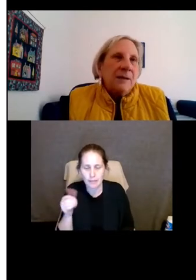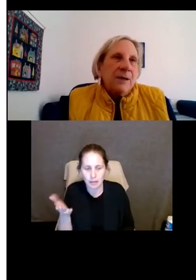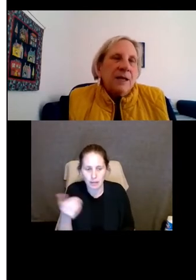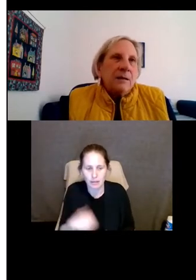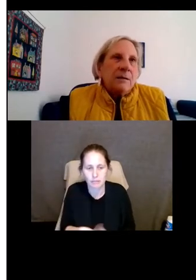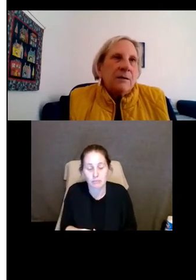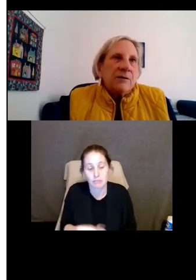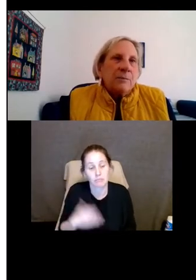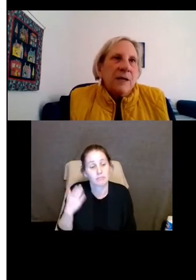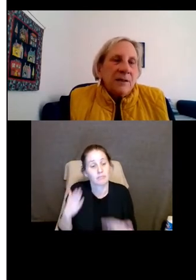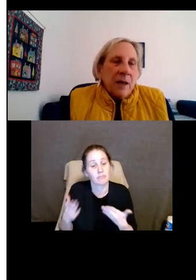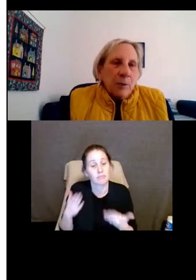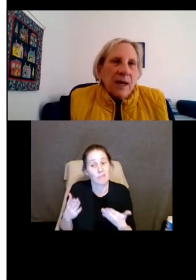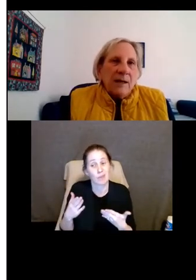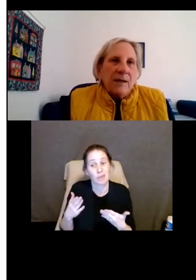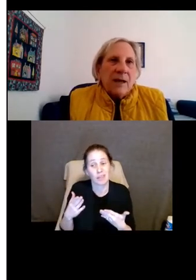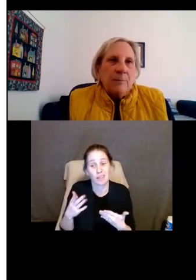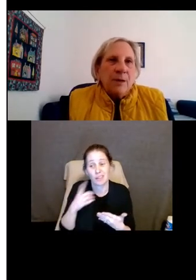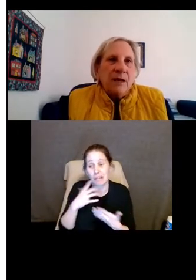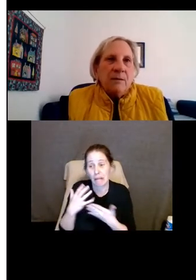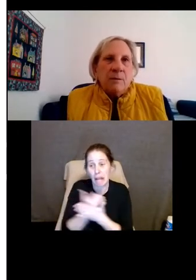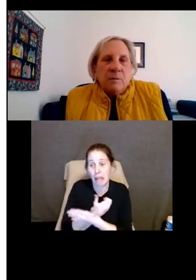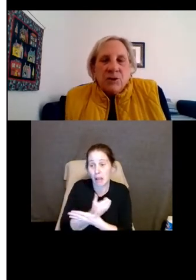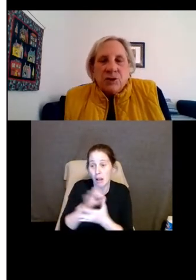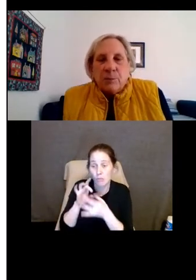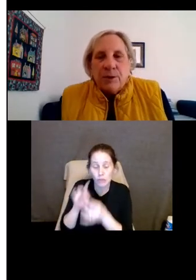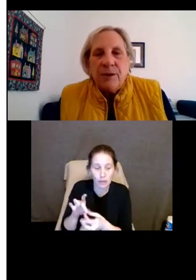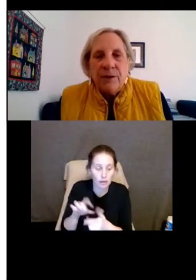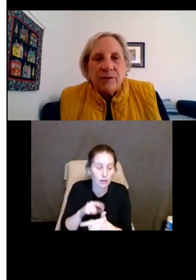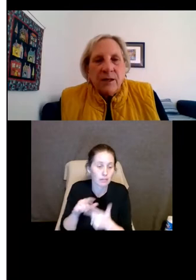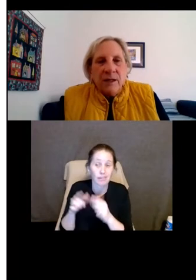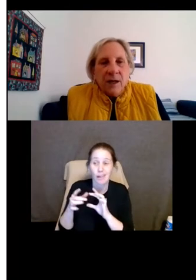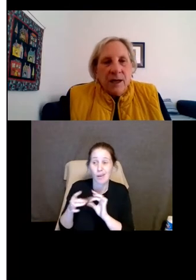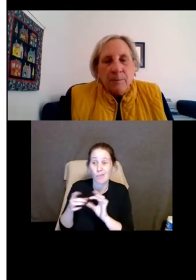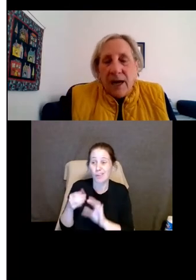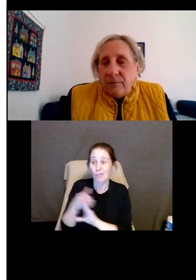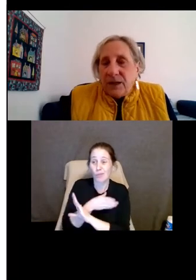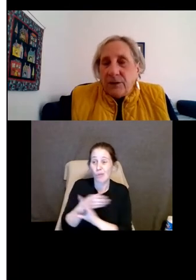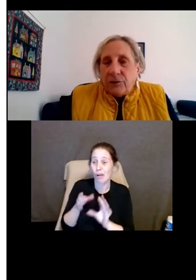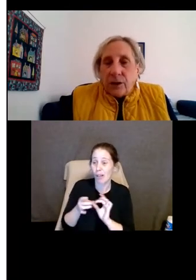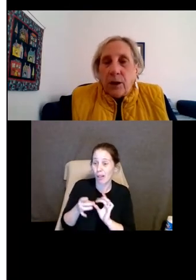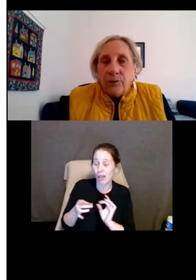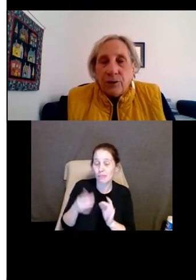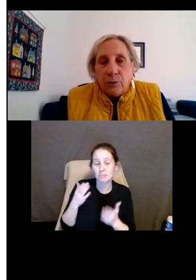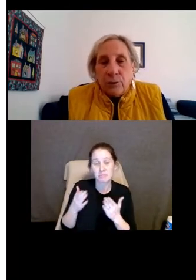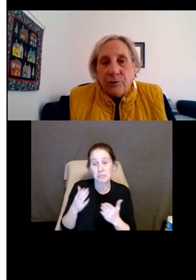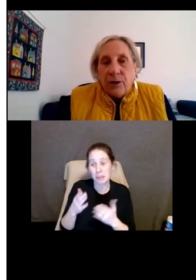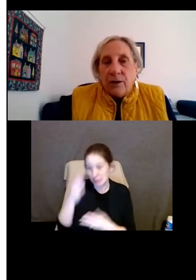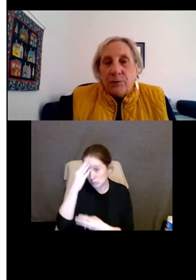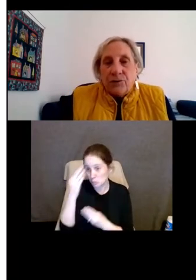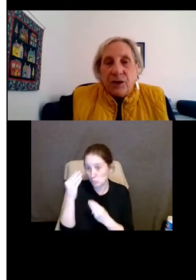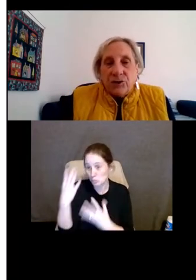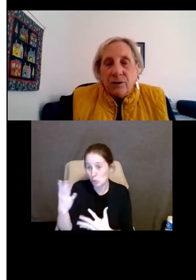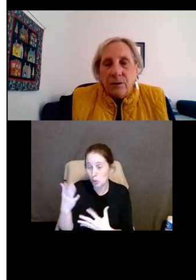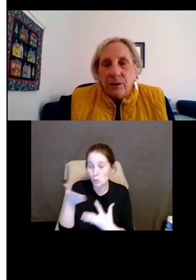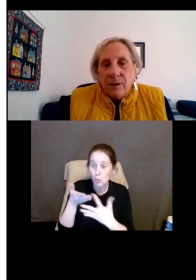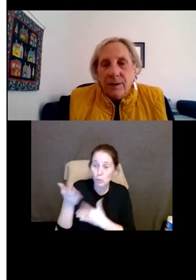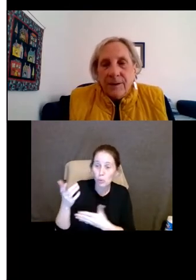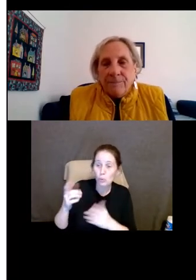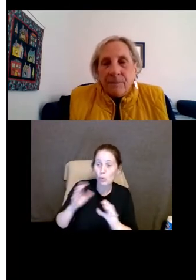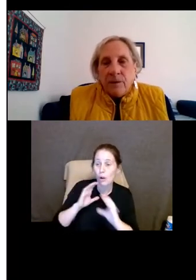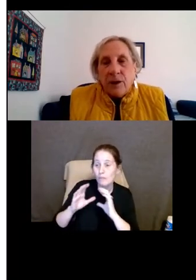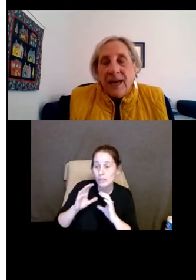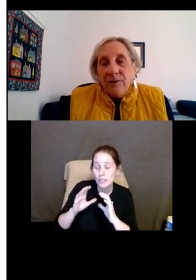It can be income related. It can be mentioned previously. It might have been disclosed in course of conversation.